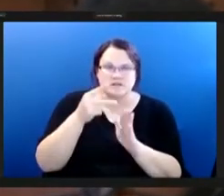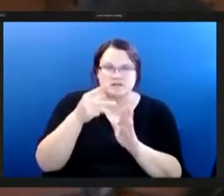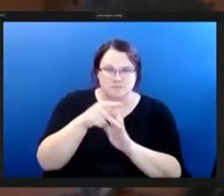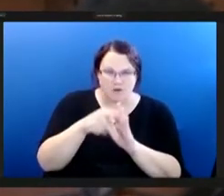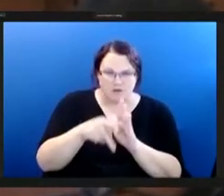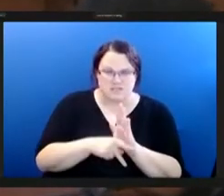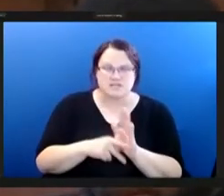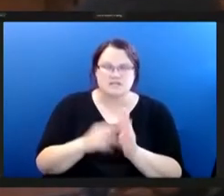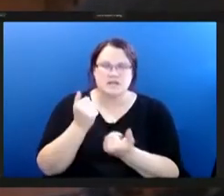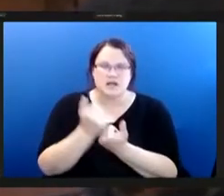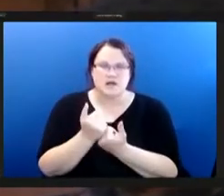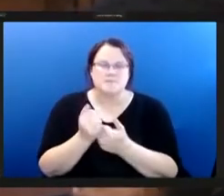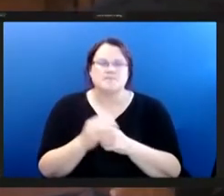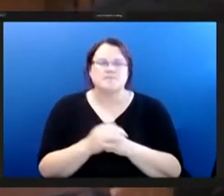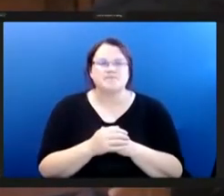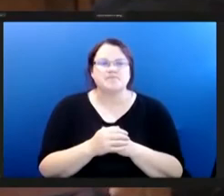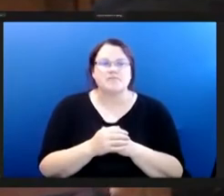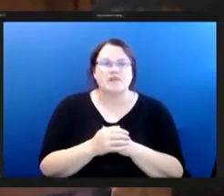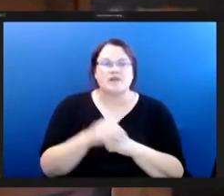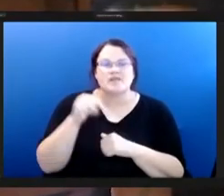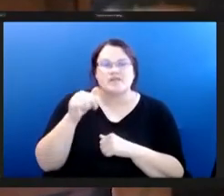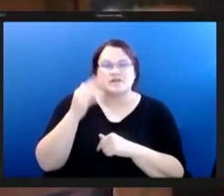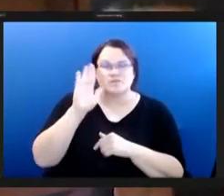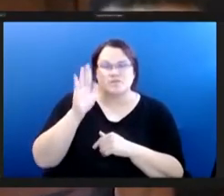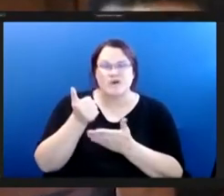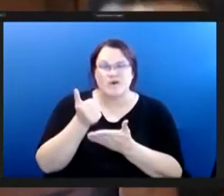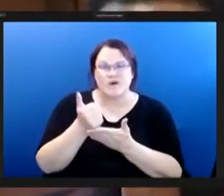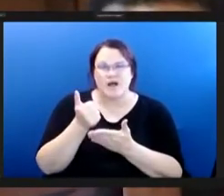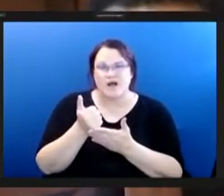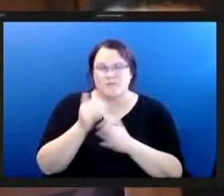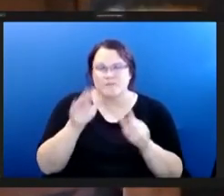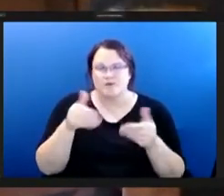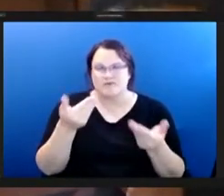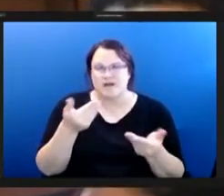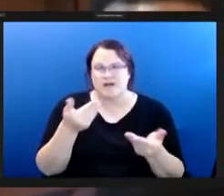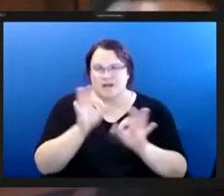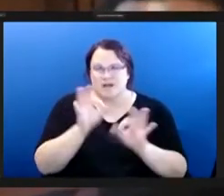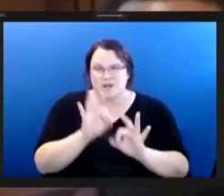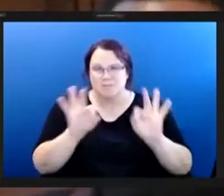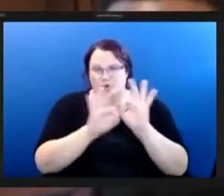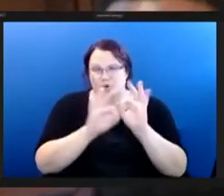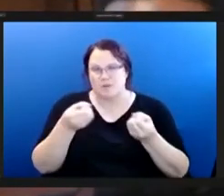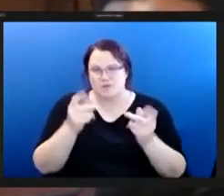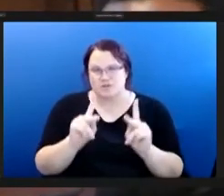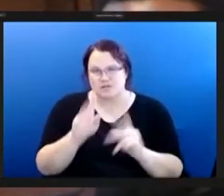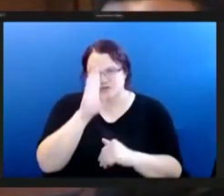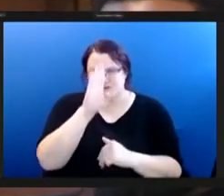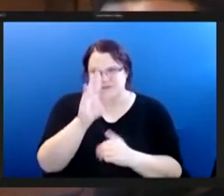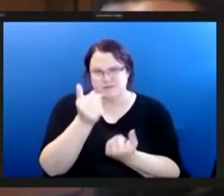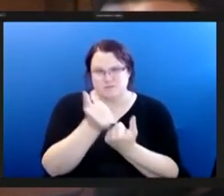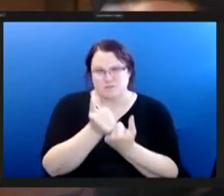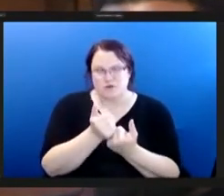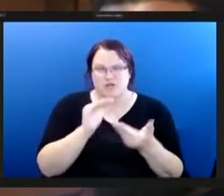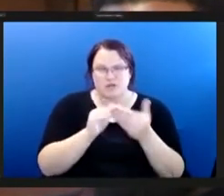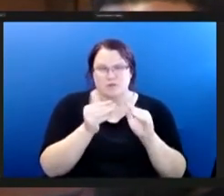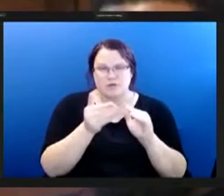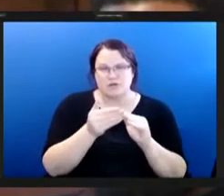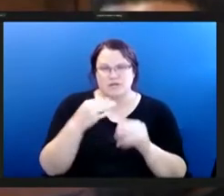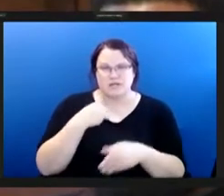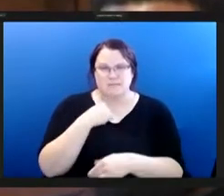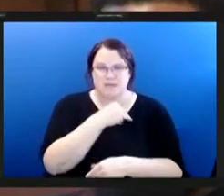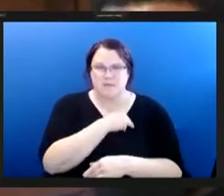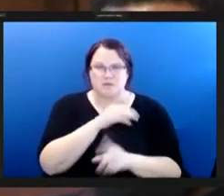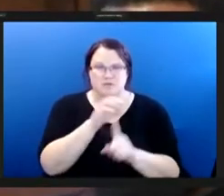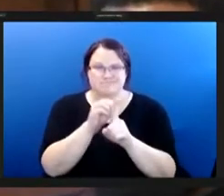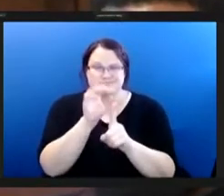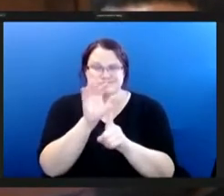the pittsburgh food justice fund will provide a critical opportunity to directly support our community members who will be impacted by imminent